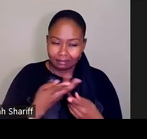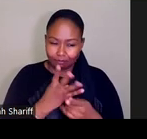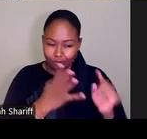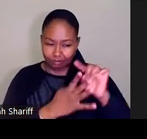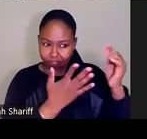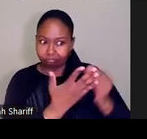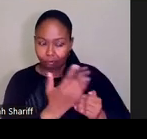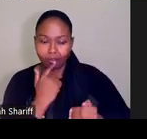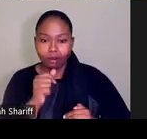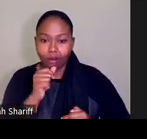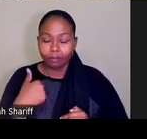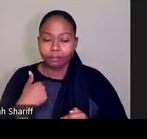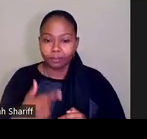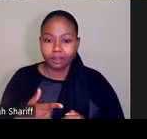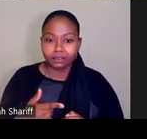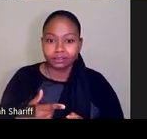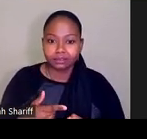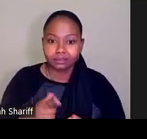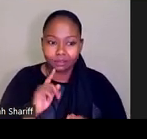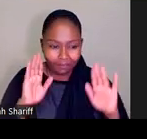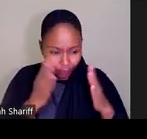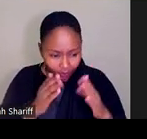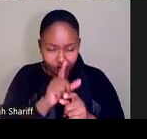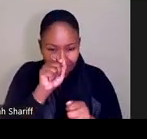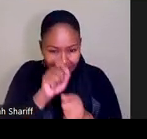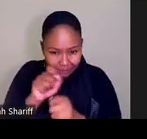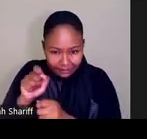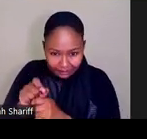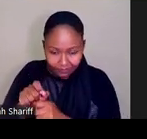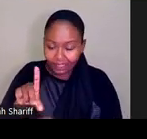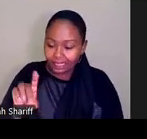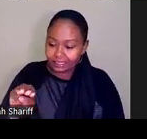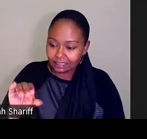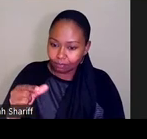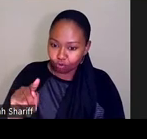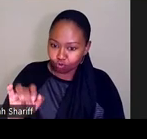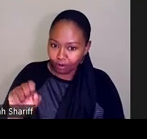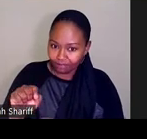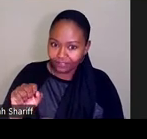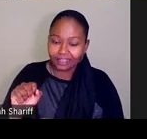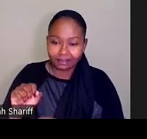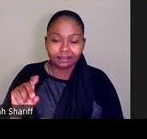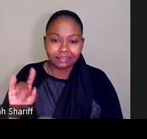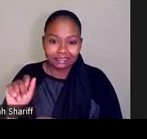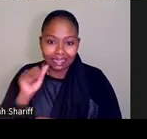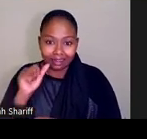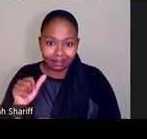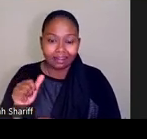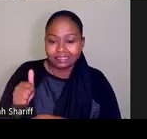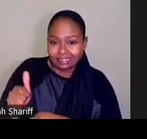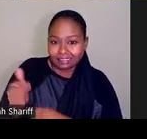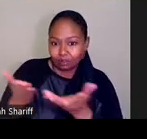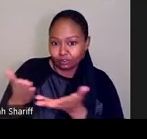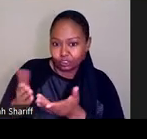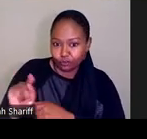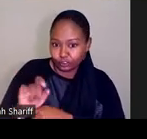this dashboard is useful for consumers interested in specific demographic data that they can access quickly. It's also designed as more of a self-service type of tool.